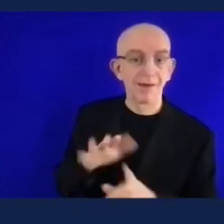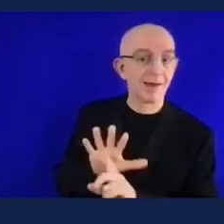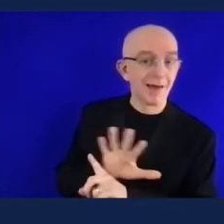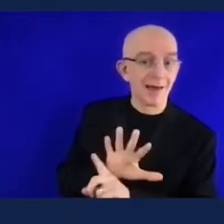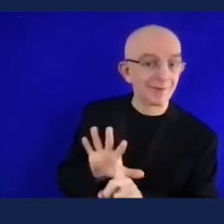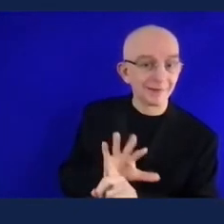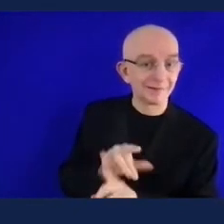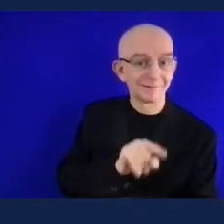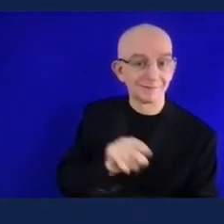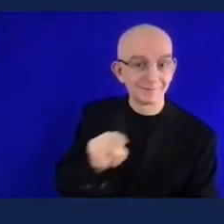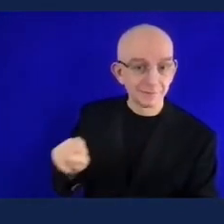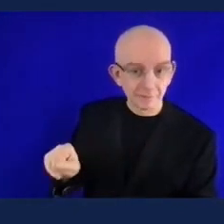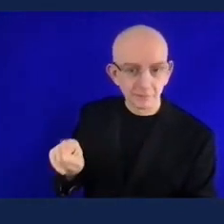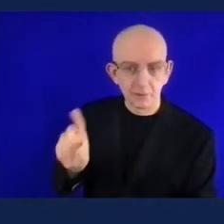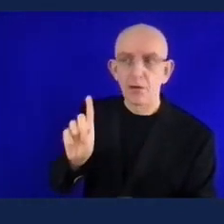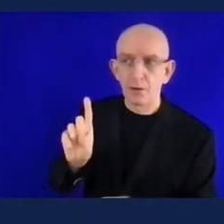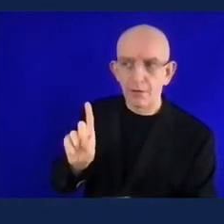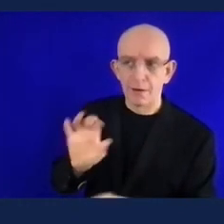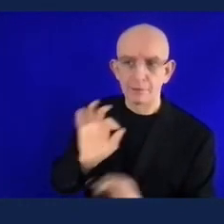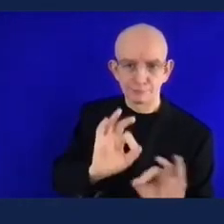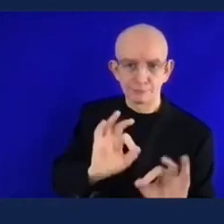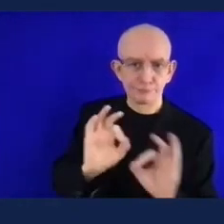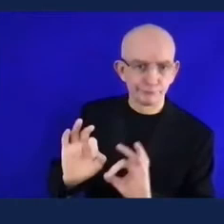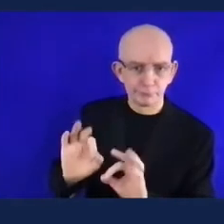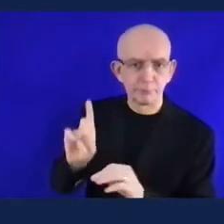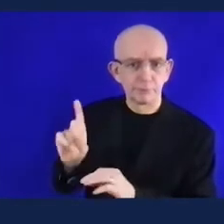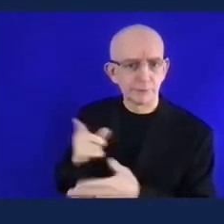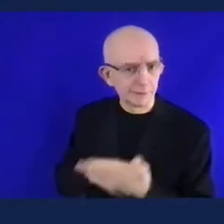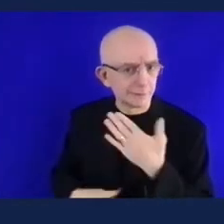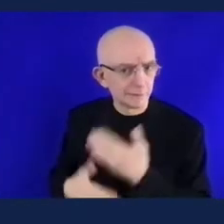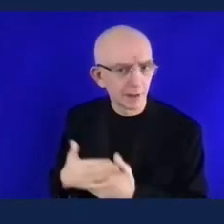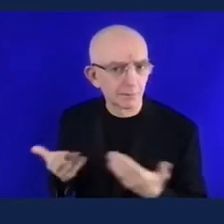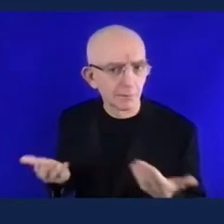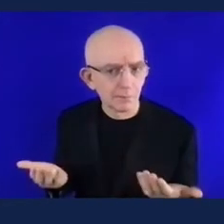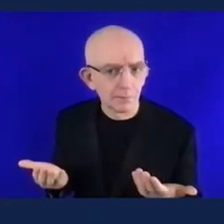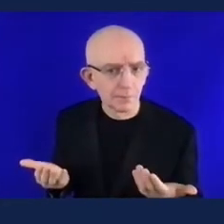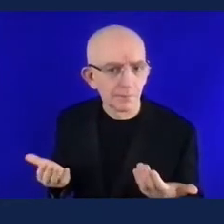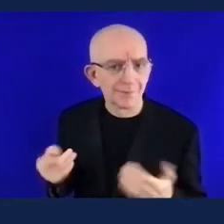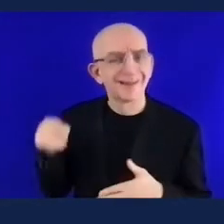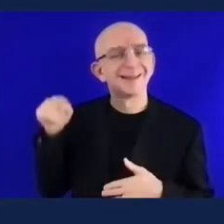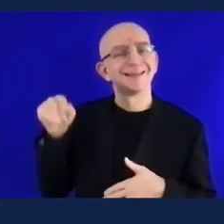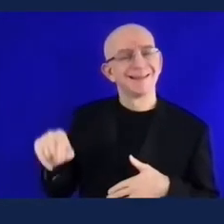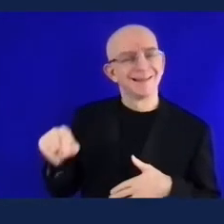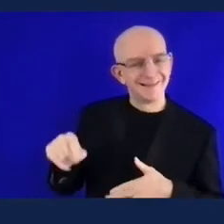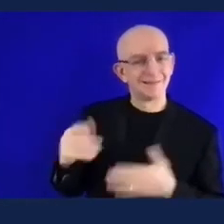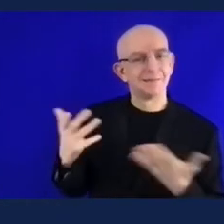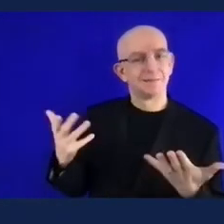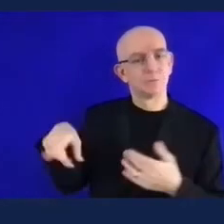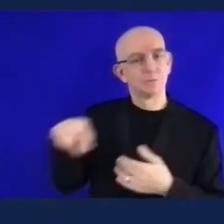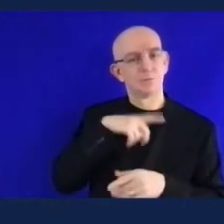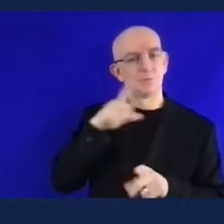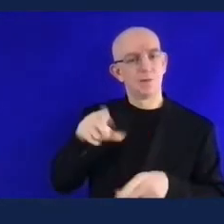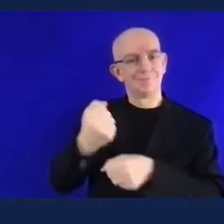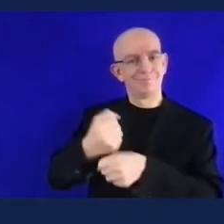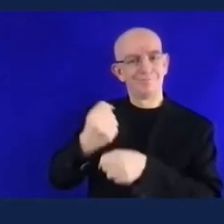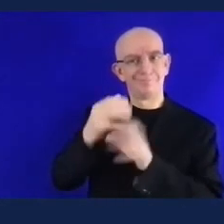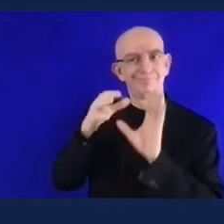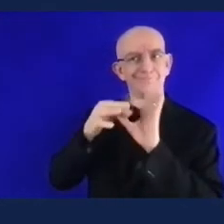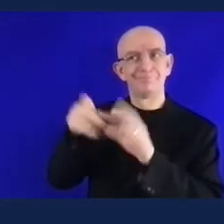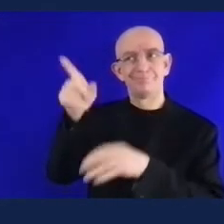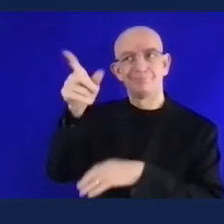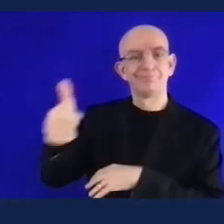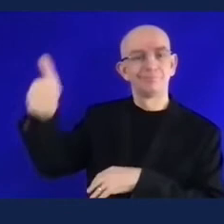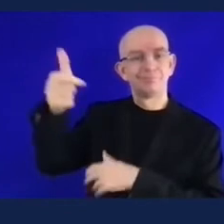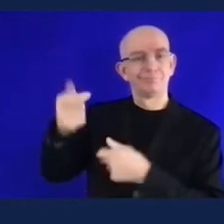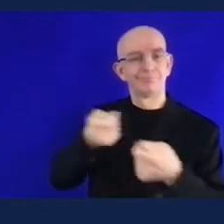disabilities in key industries because ultimately what we want here is a cultural switch and to see that we need to see persons with disabilities